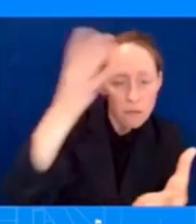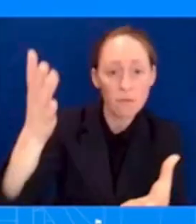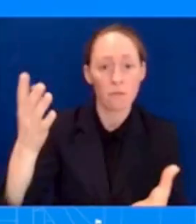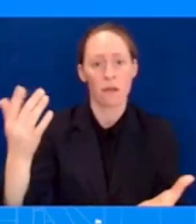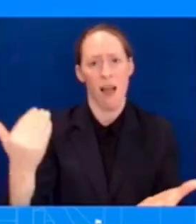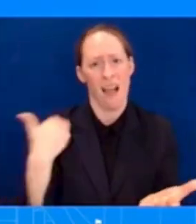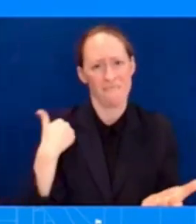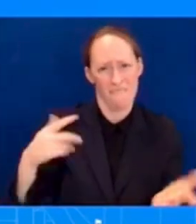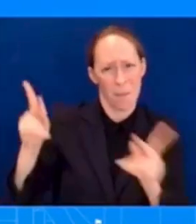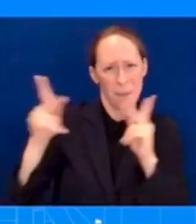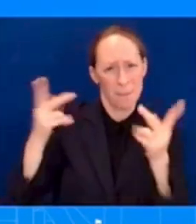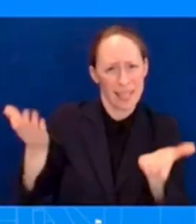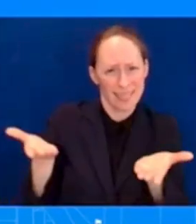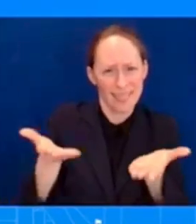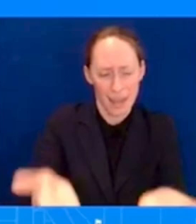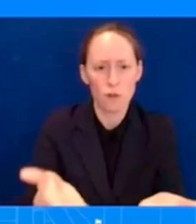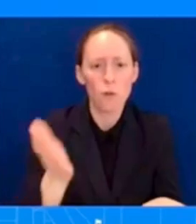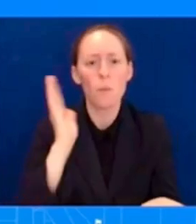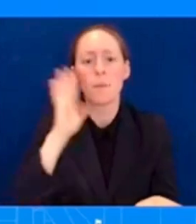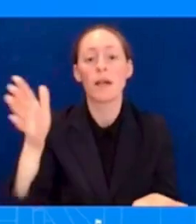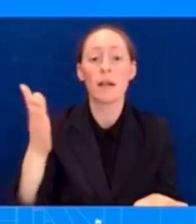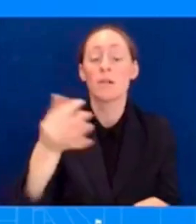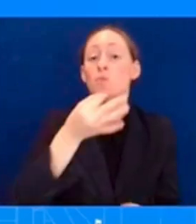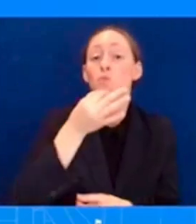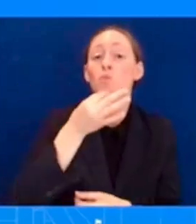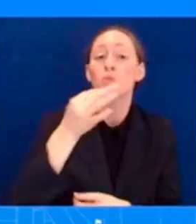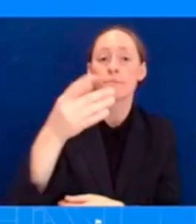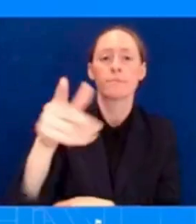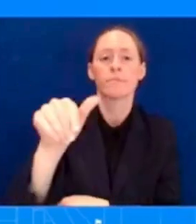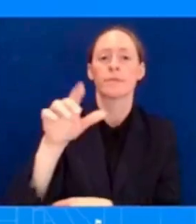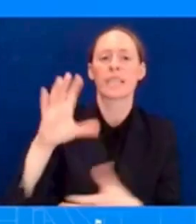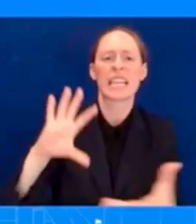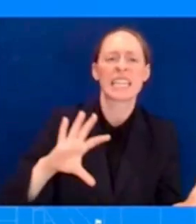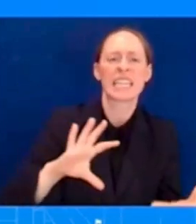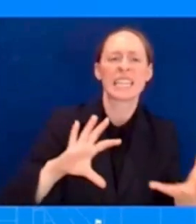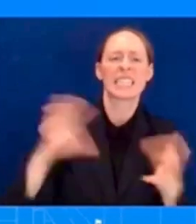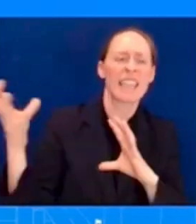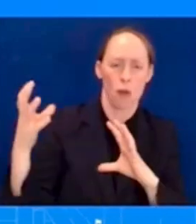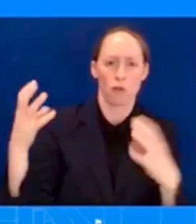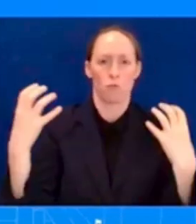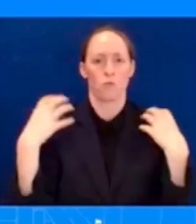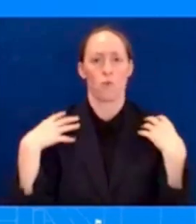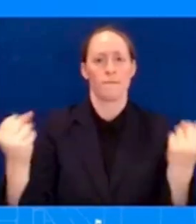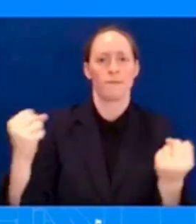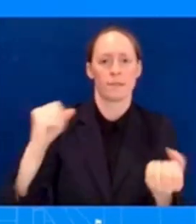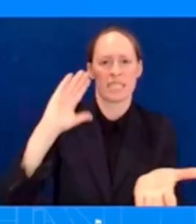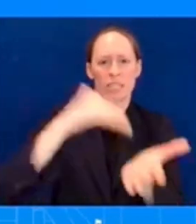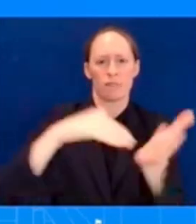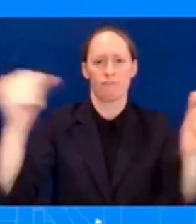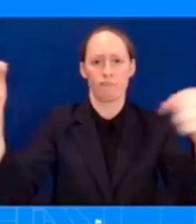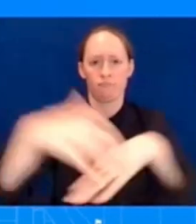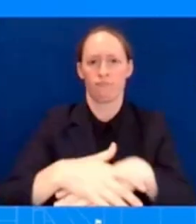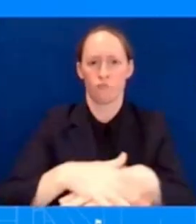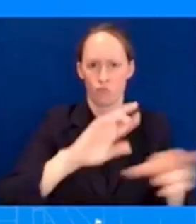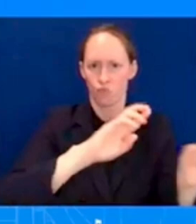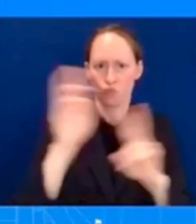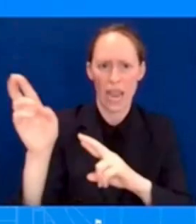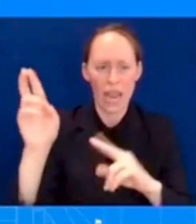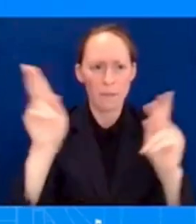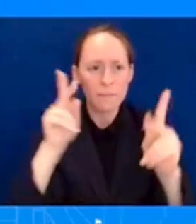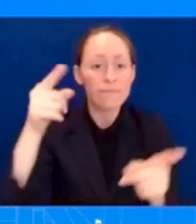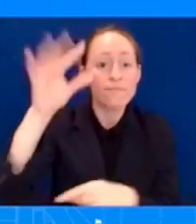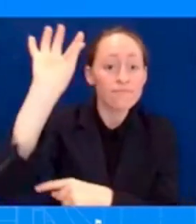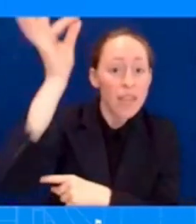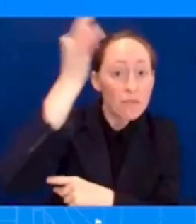days, which will be a one-stop shop that will have federal personnel, state and local personnel, as well as the insurance industry, so people can